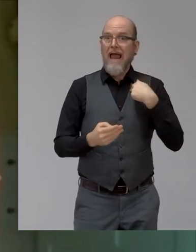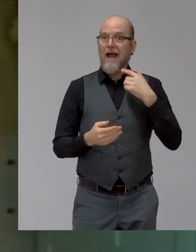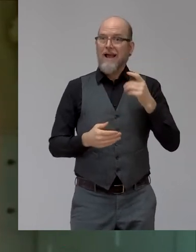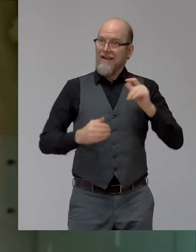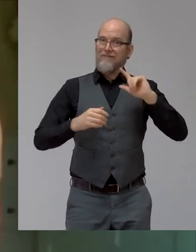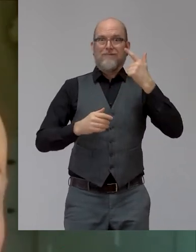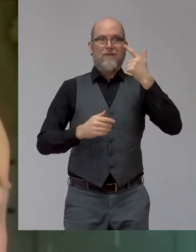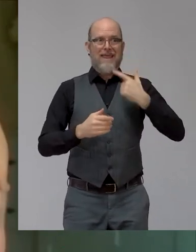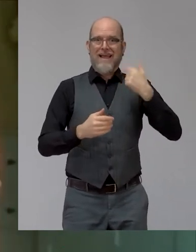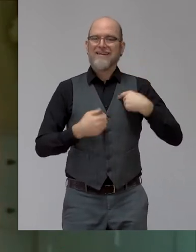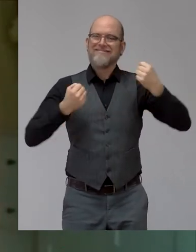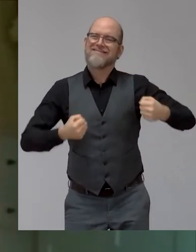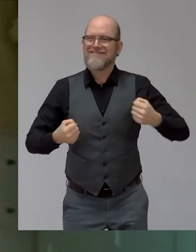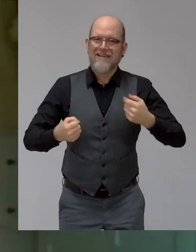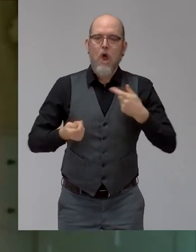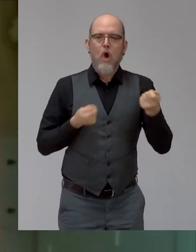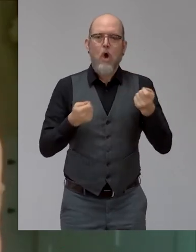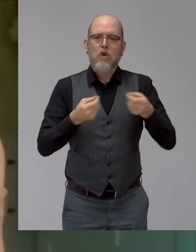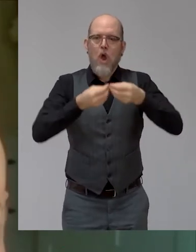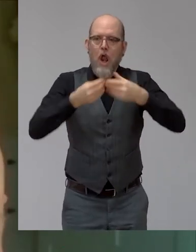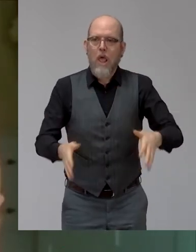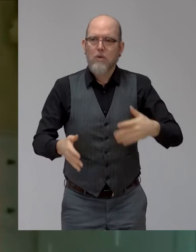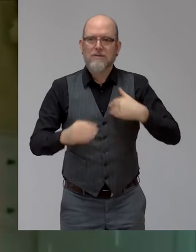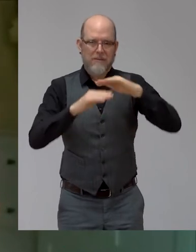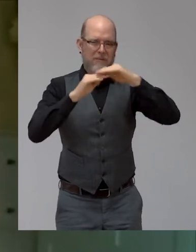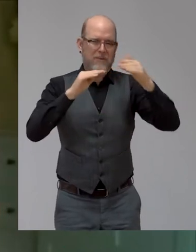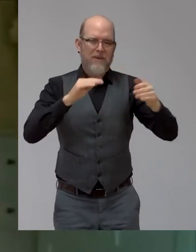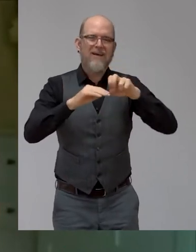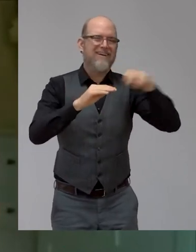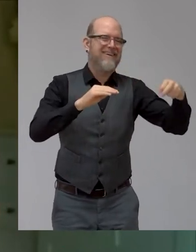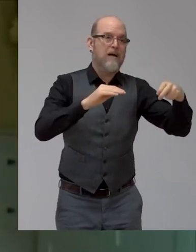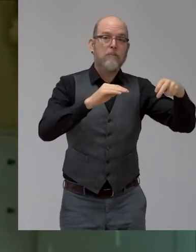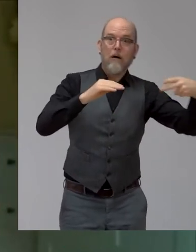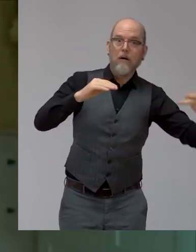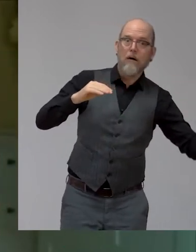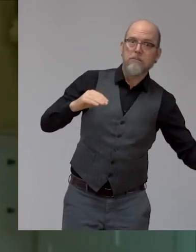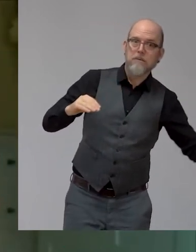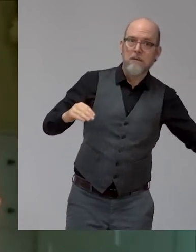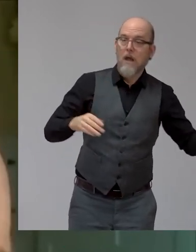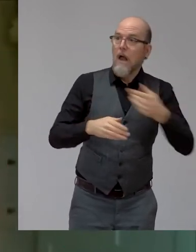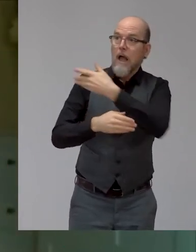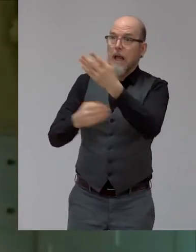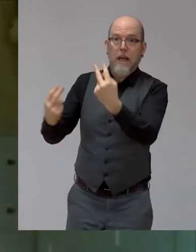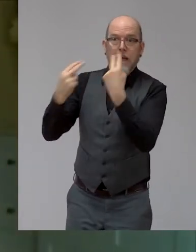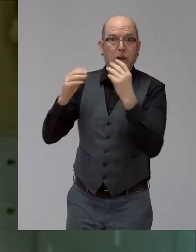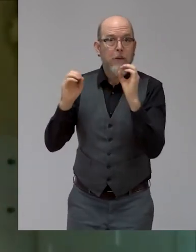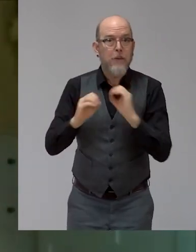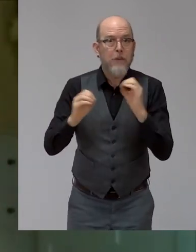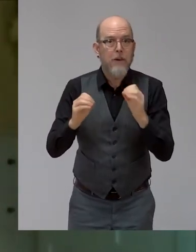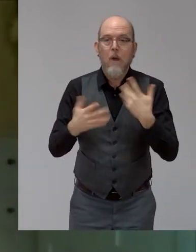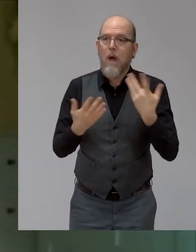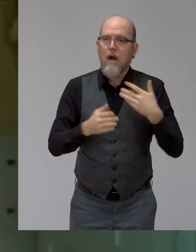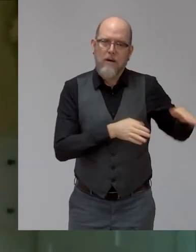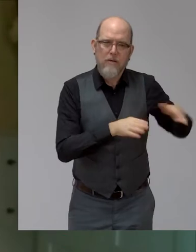and disappeared down a ravine and nobody saw it happen. So, of course, I was down there, lying in a river, on my back.